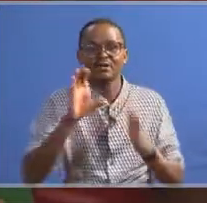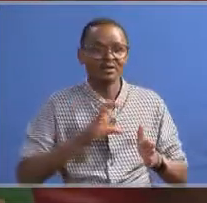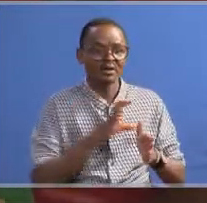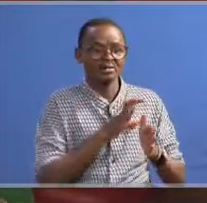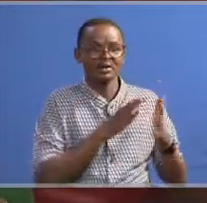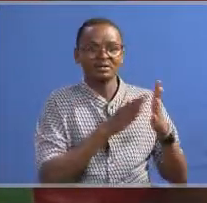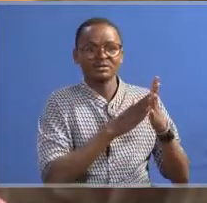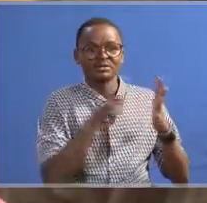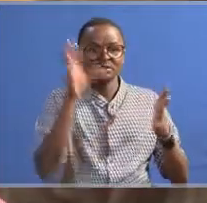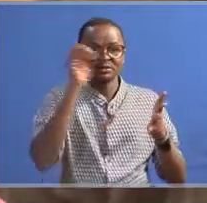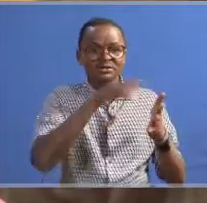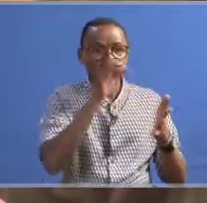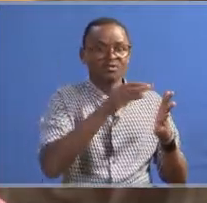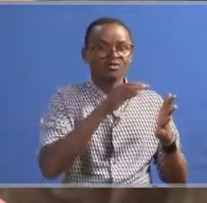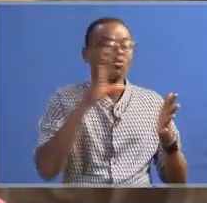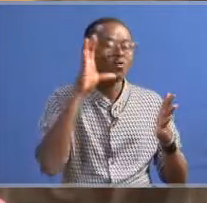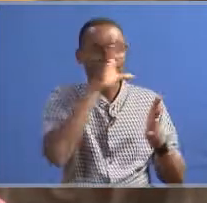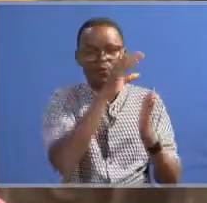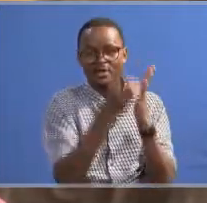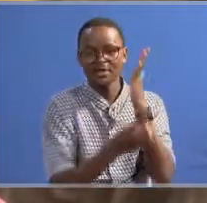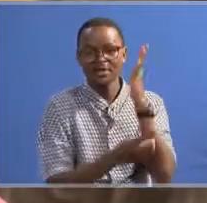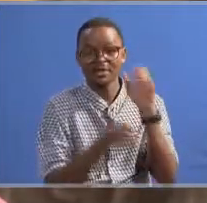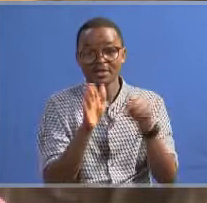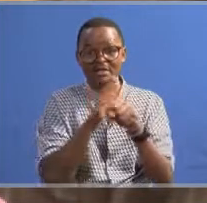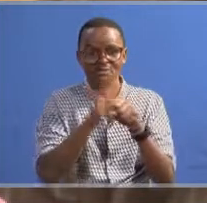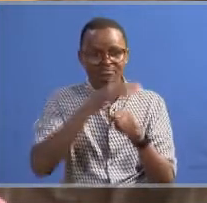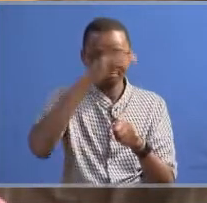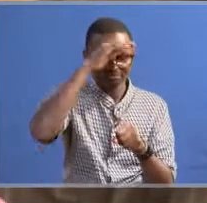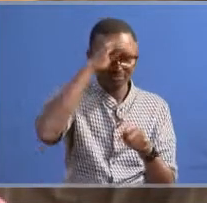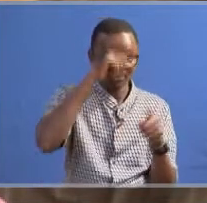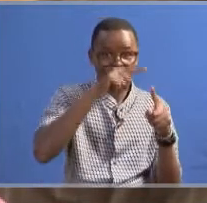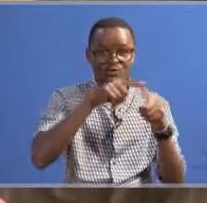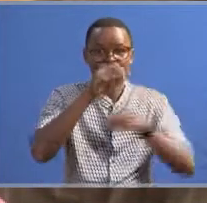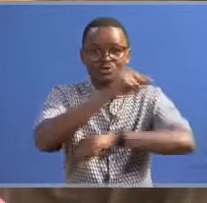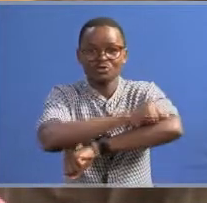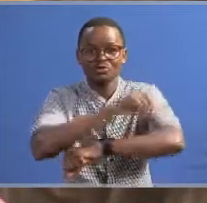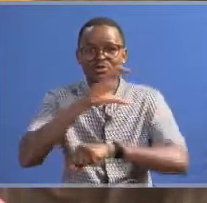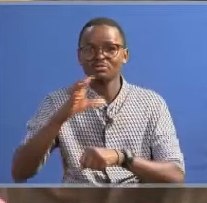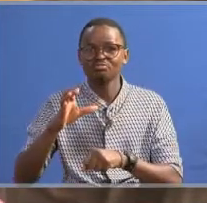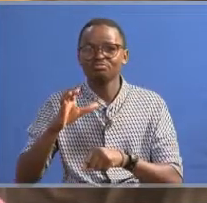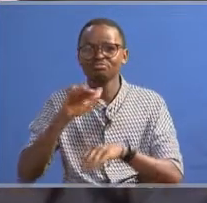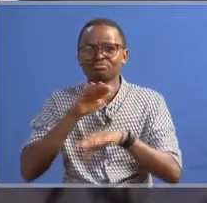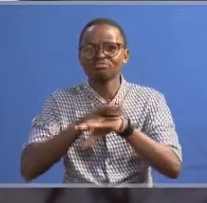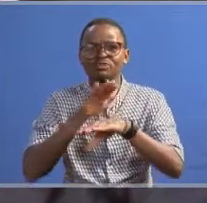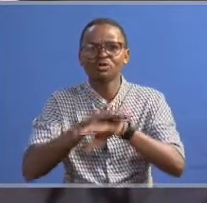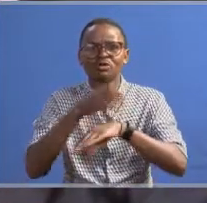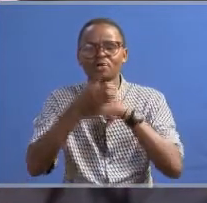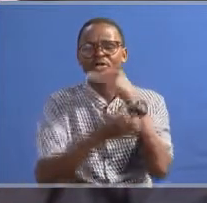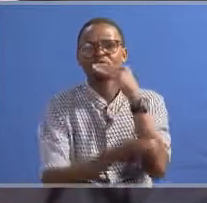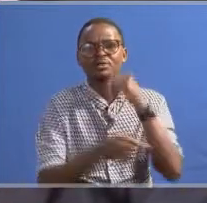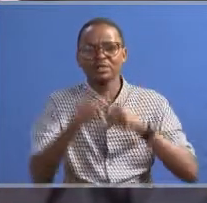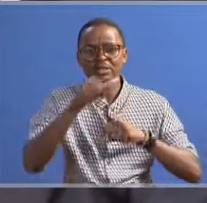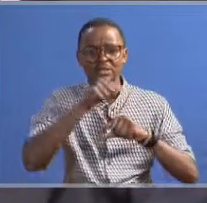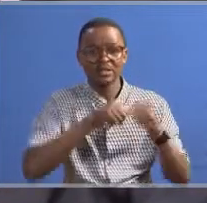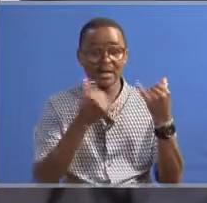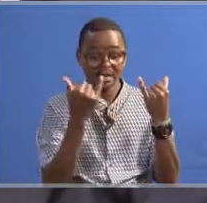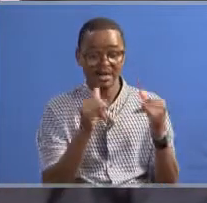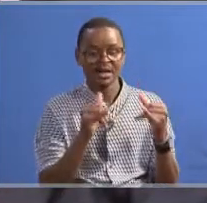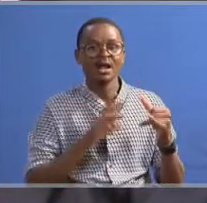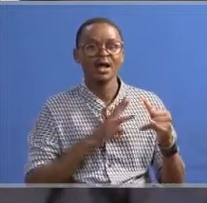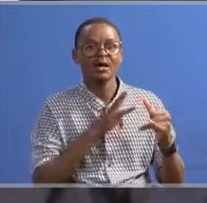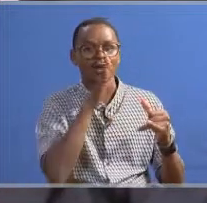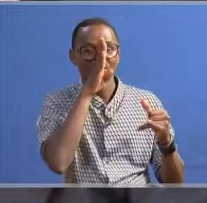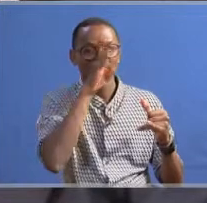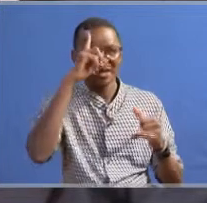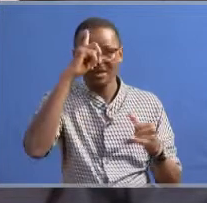dumping teachers who lack discipline, especially drunkards to schools in the county, on disciplinary action since they now will